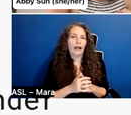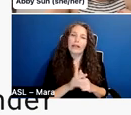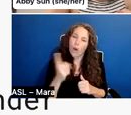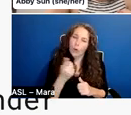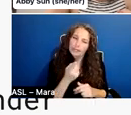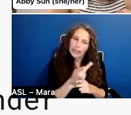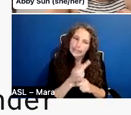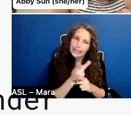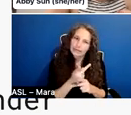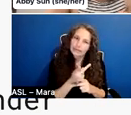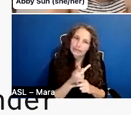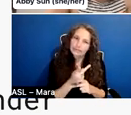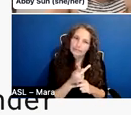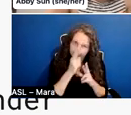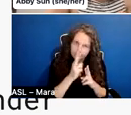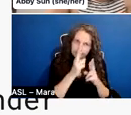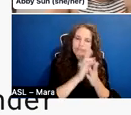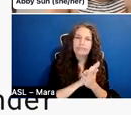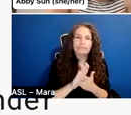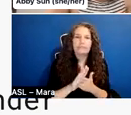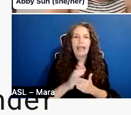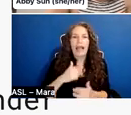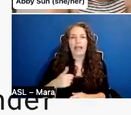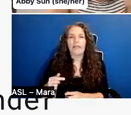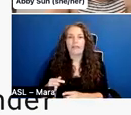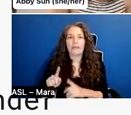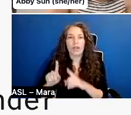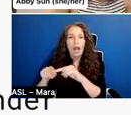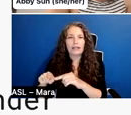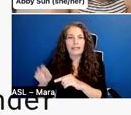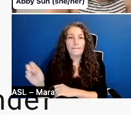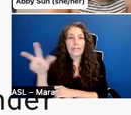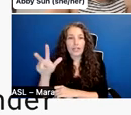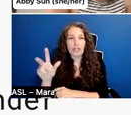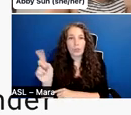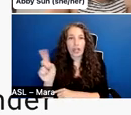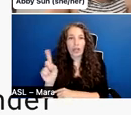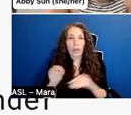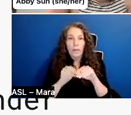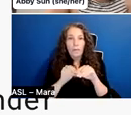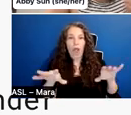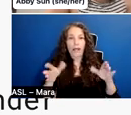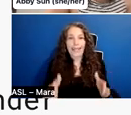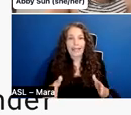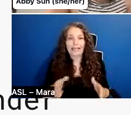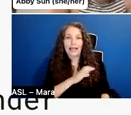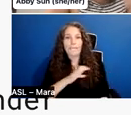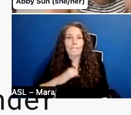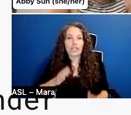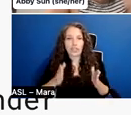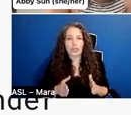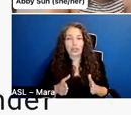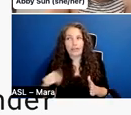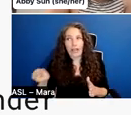there have been broadcast commissioners, um, who have been of, of, a different generation.